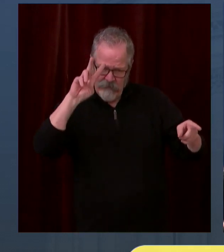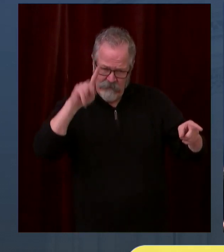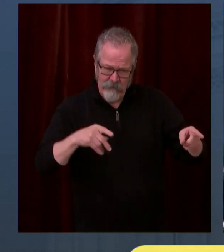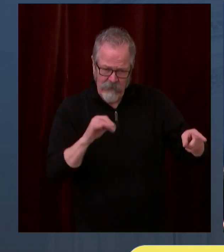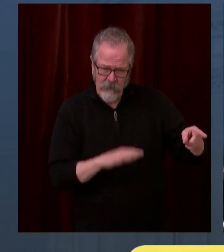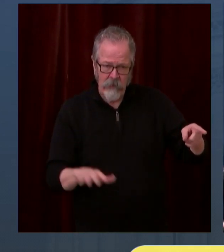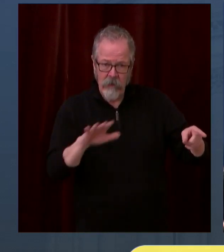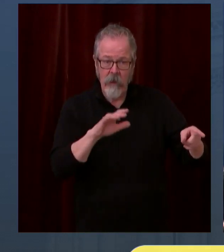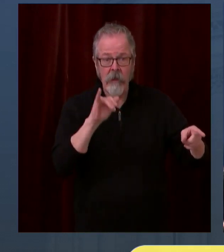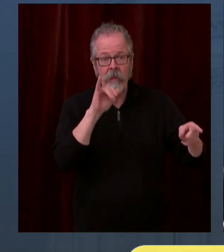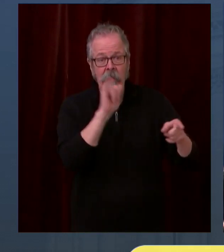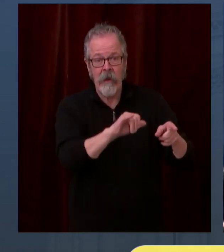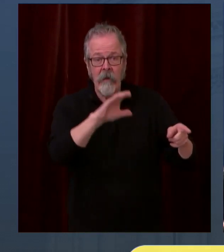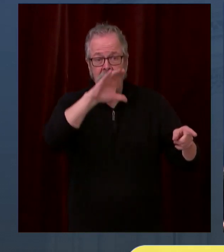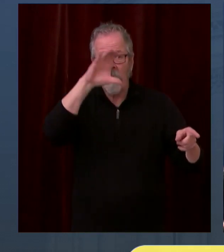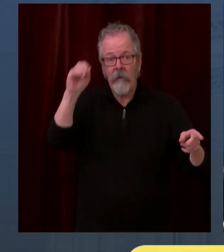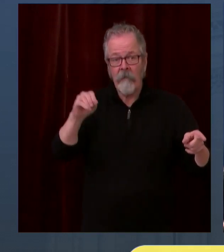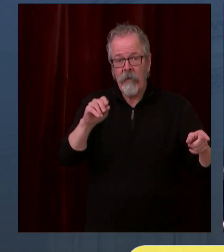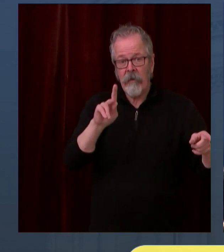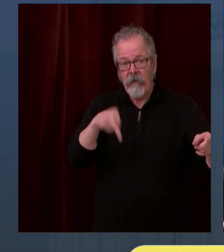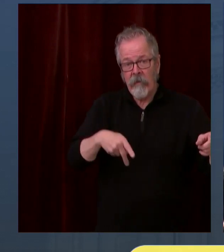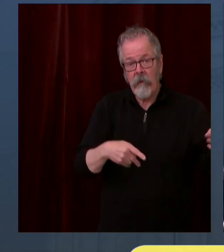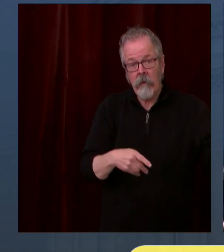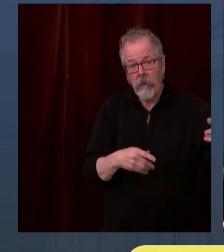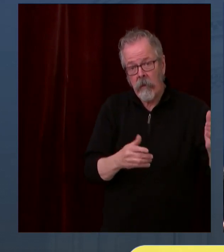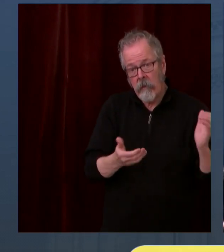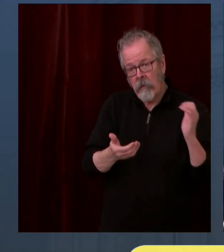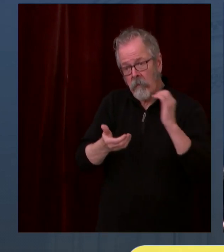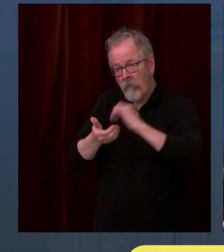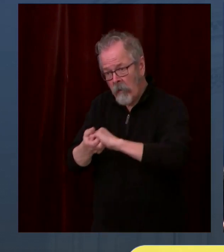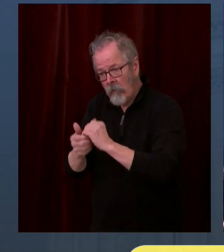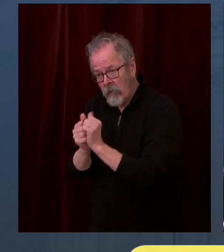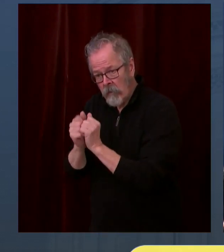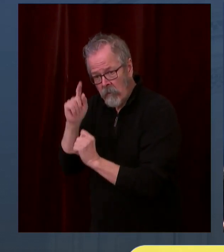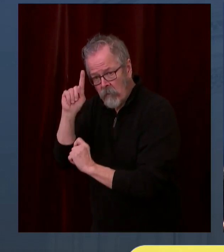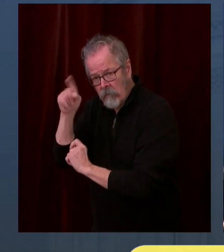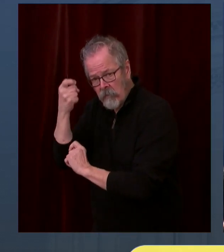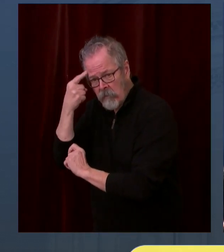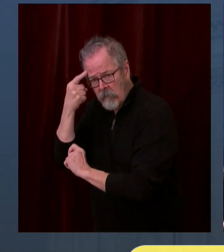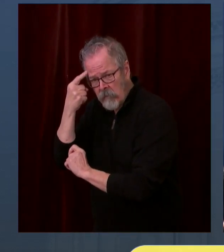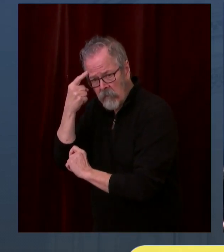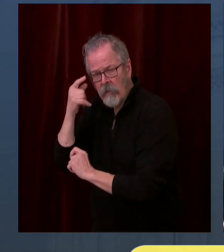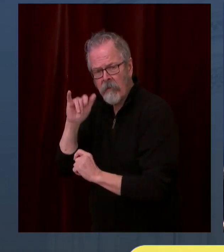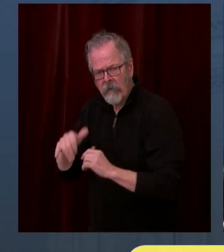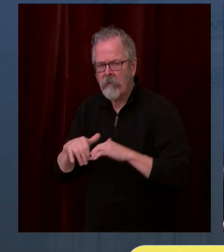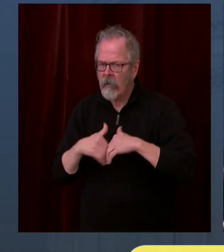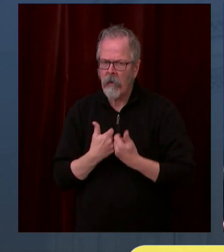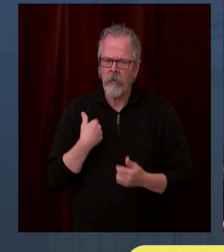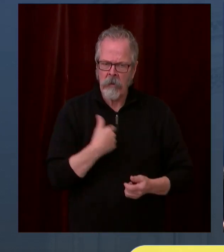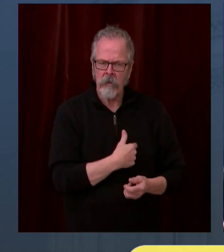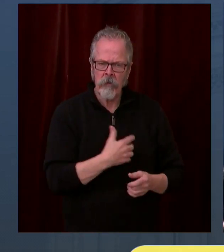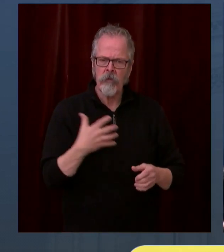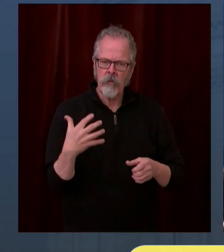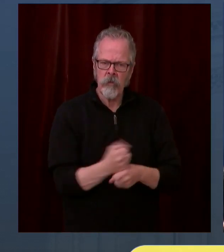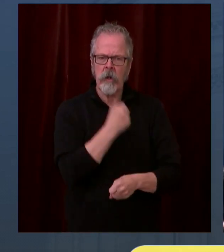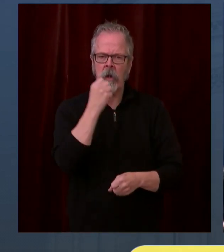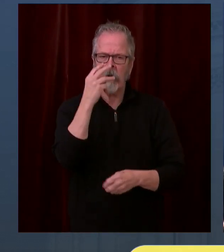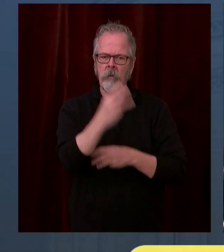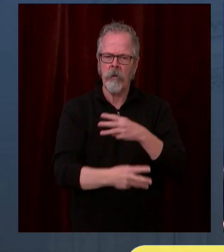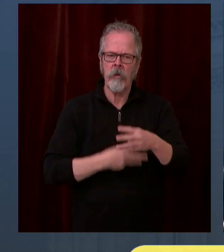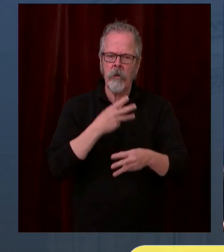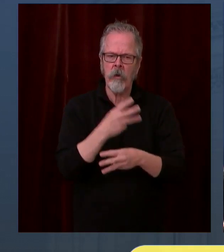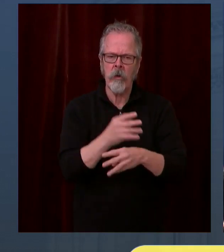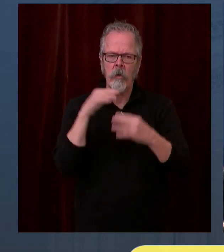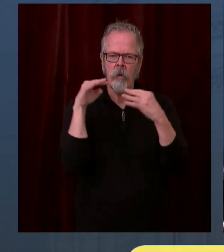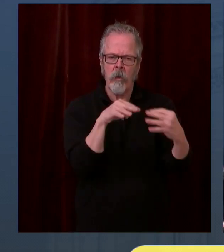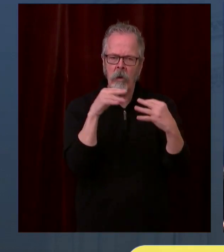Kaiser Shipyards built the Liberty ships, many in Vancouver, that helped win World War II. was private companies actually who were the arsenals of